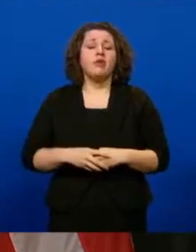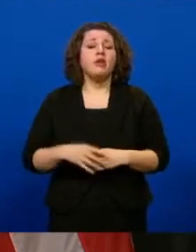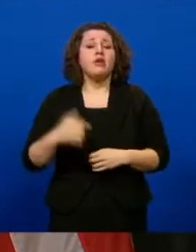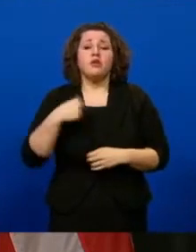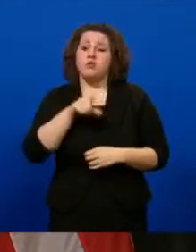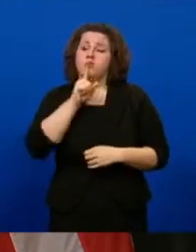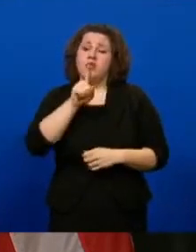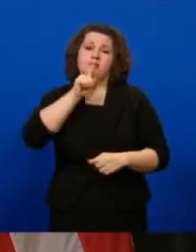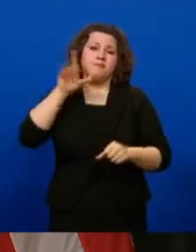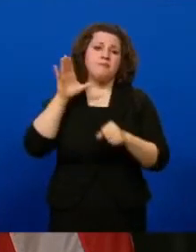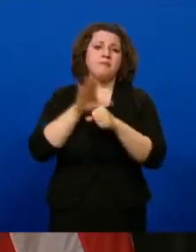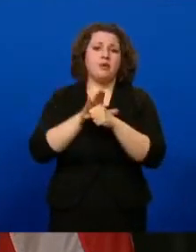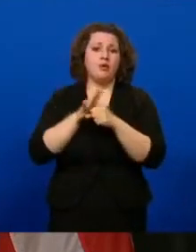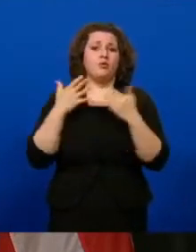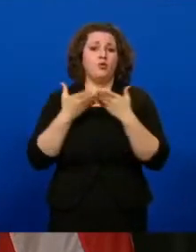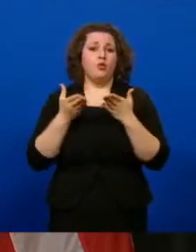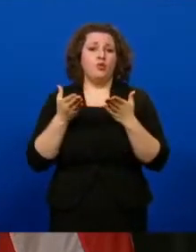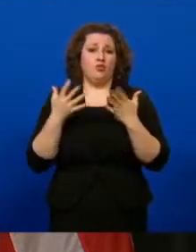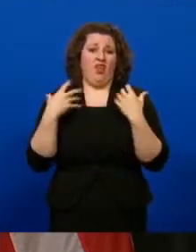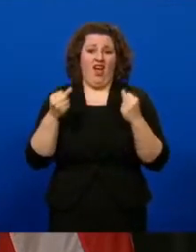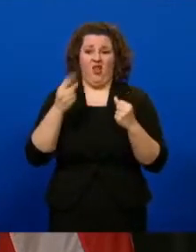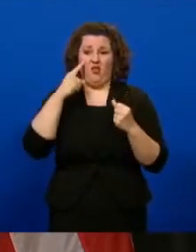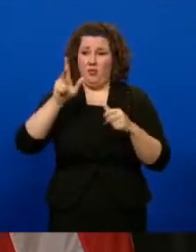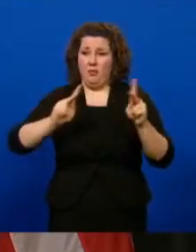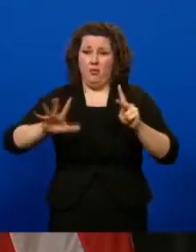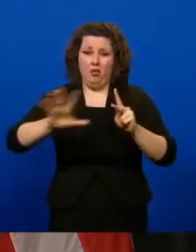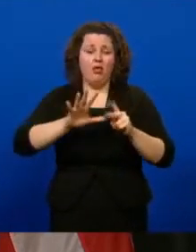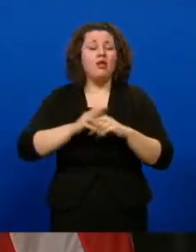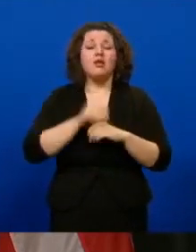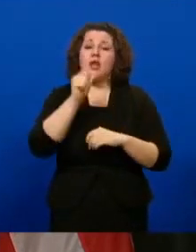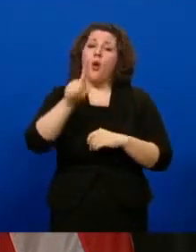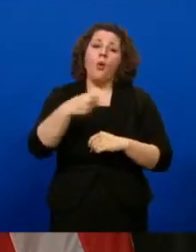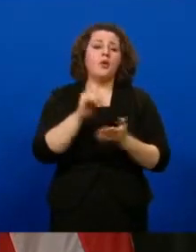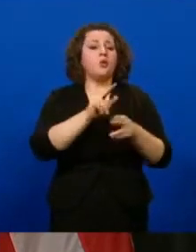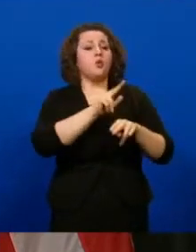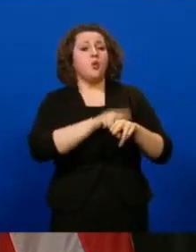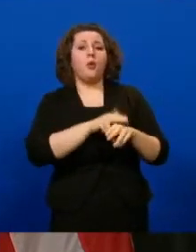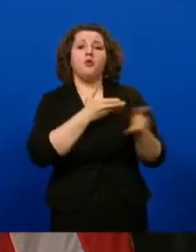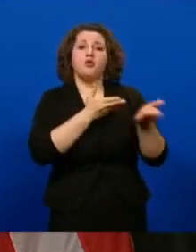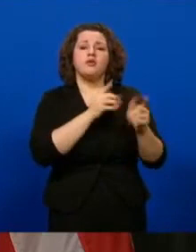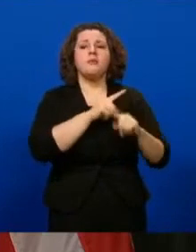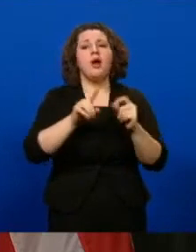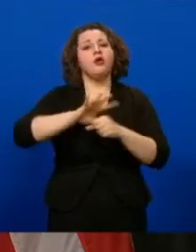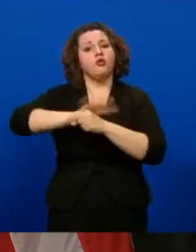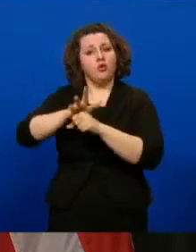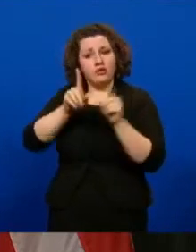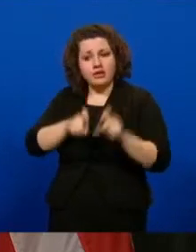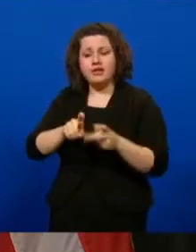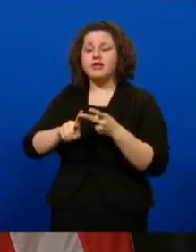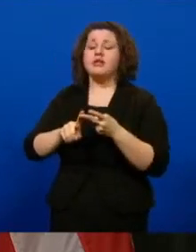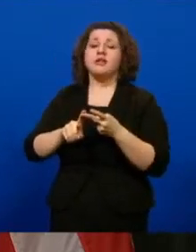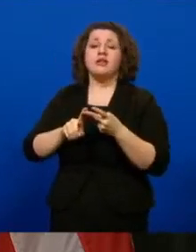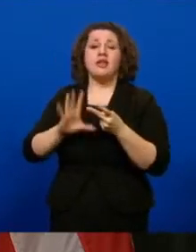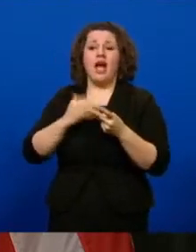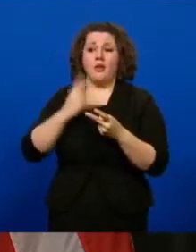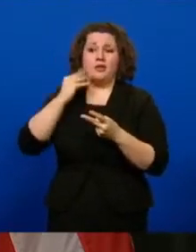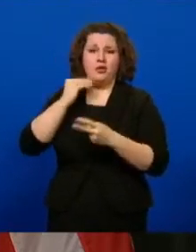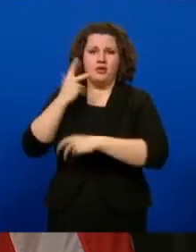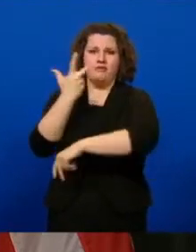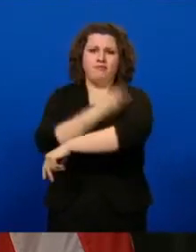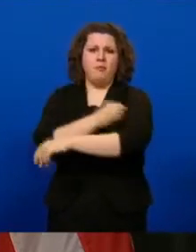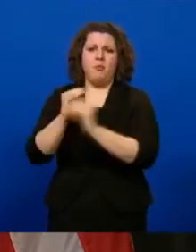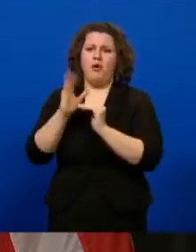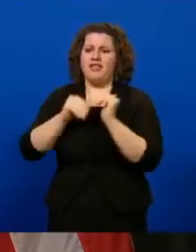unwavering commitment to public health, not just with our normal pharmacy services, but through the COVID testing and our experience vaccinating more than